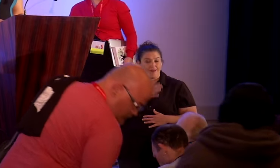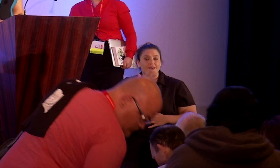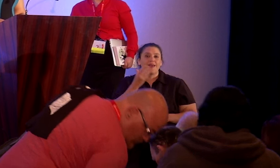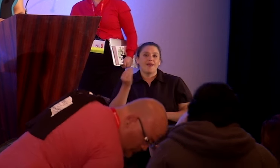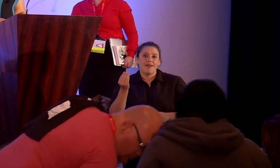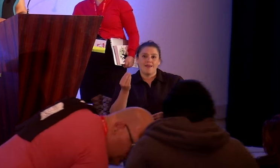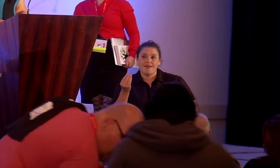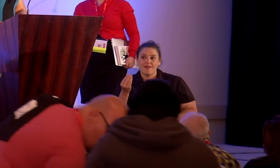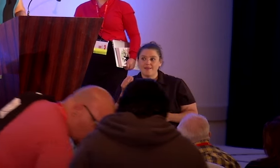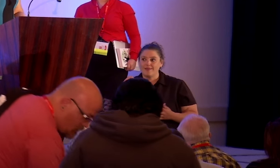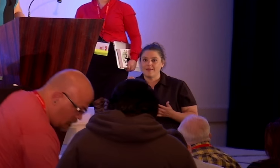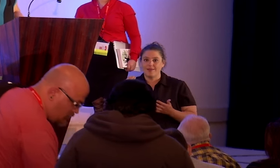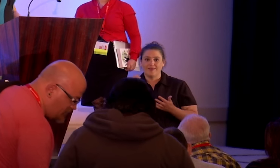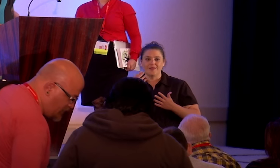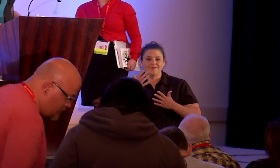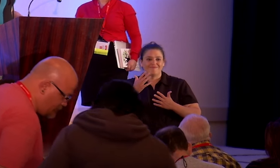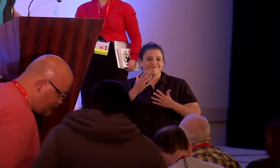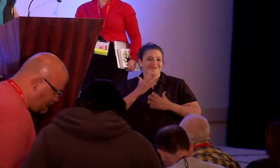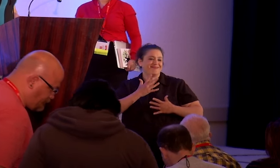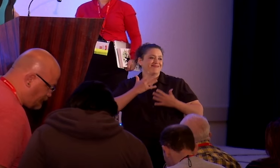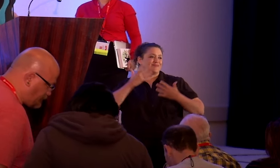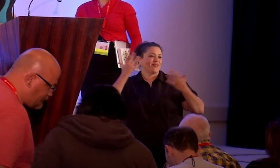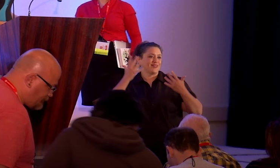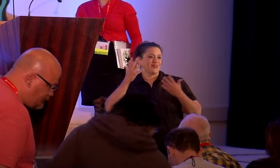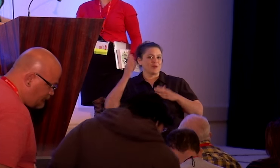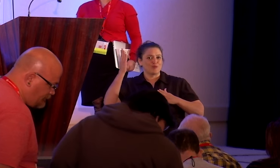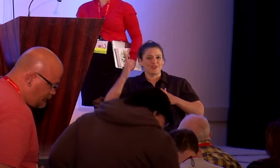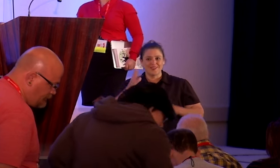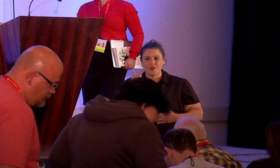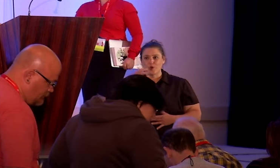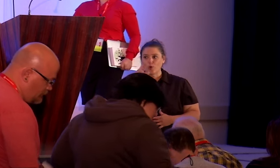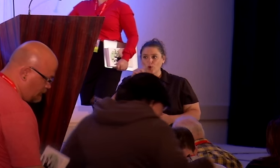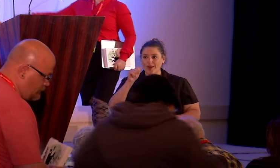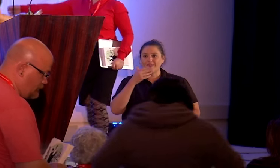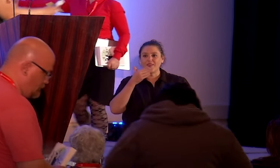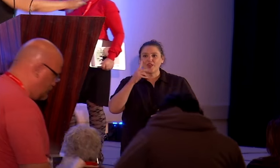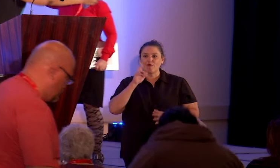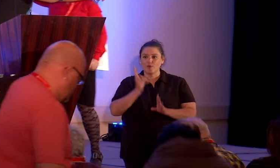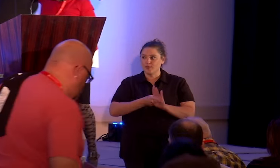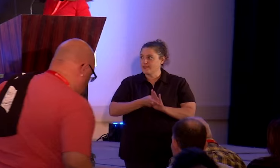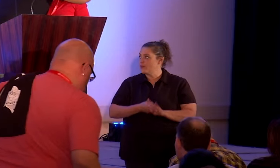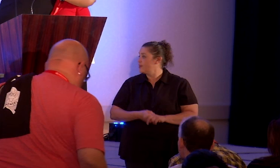delightful presenter. Greta, thank you for being with us tonight.